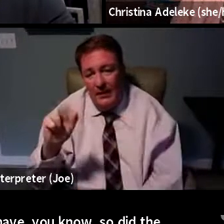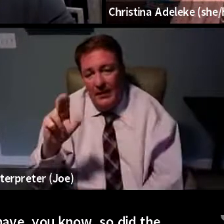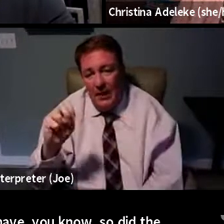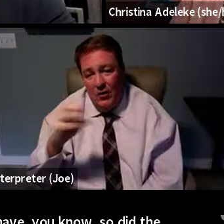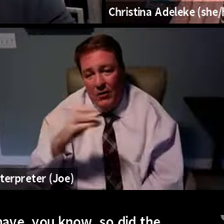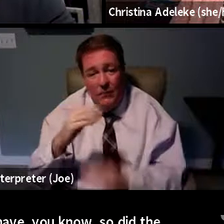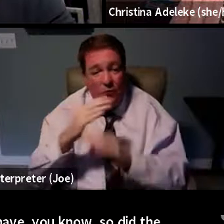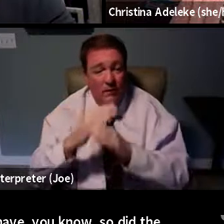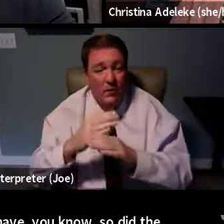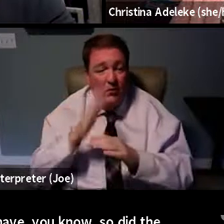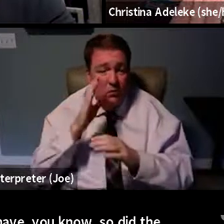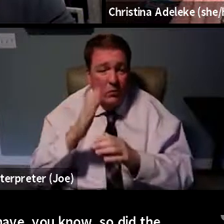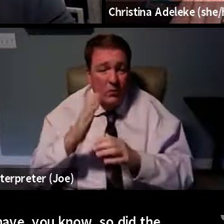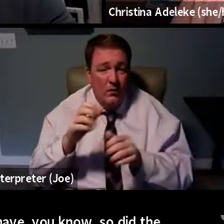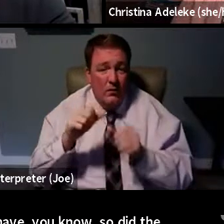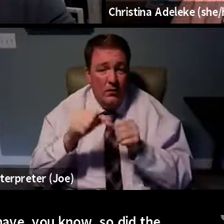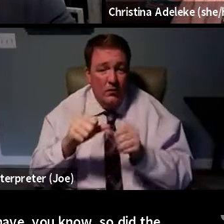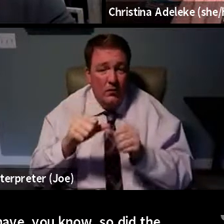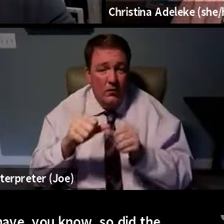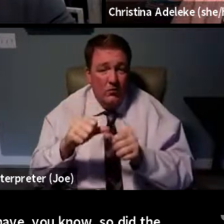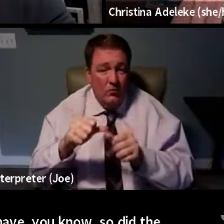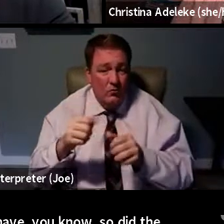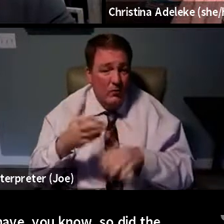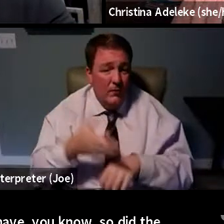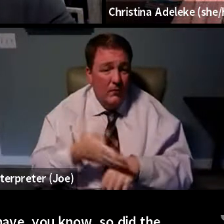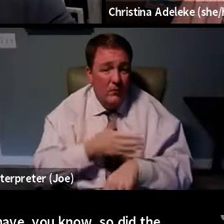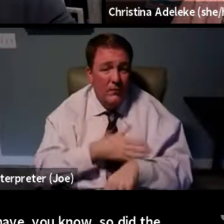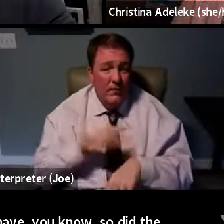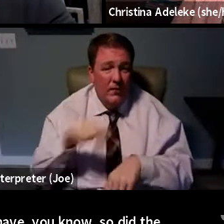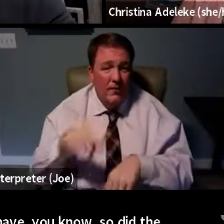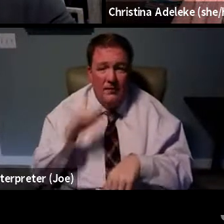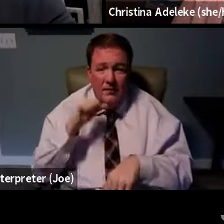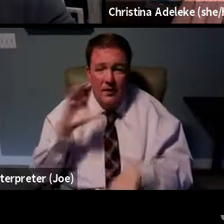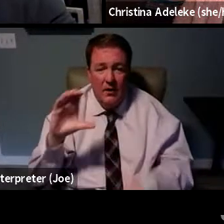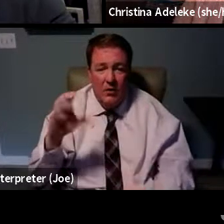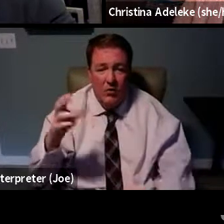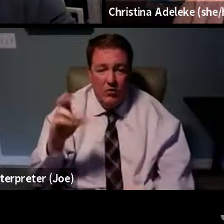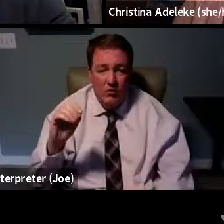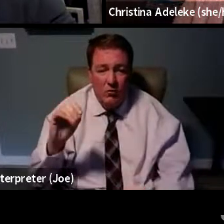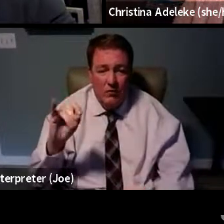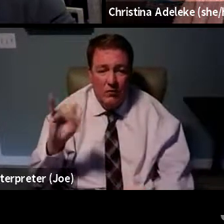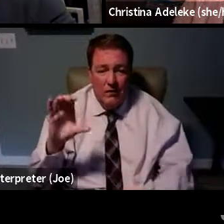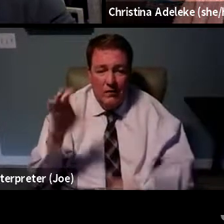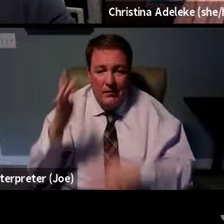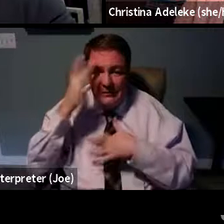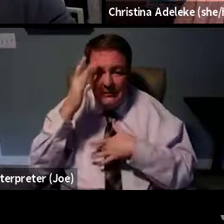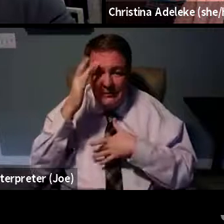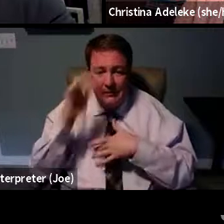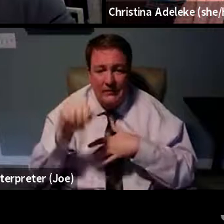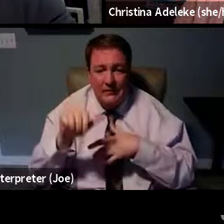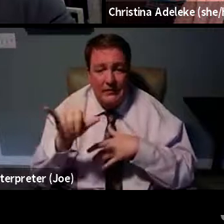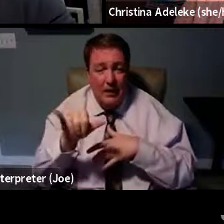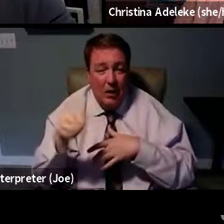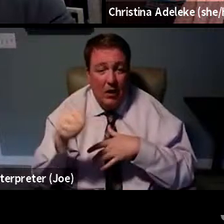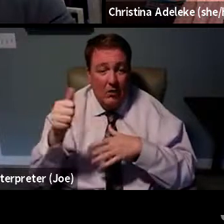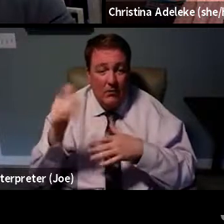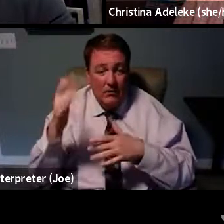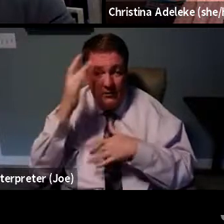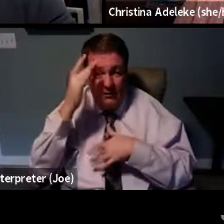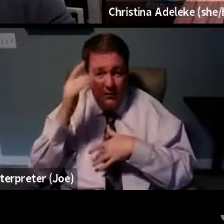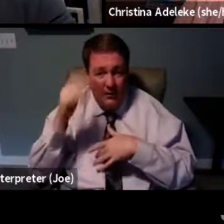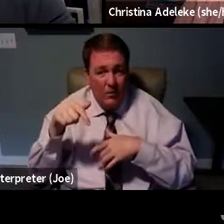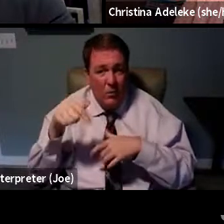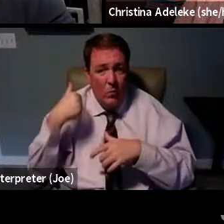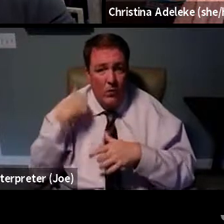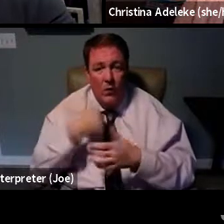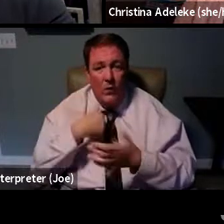that is not a problem and it's not a chronic disease like many other diseases. We still are in the middle of not being